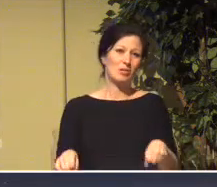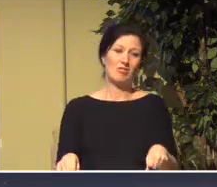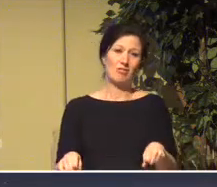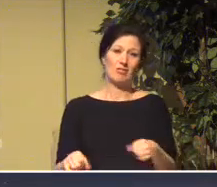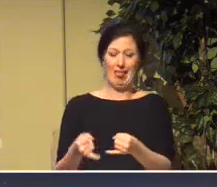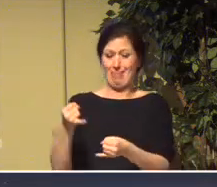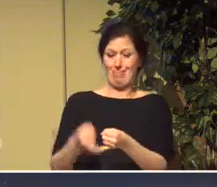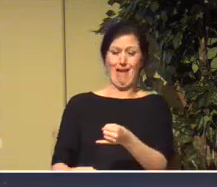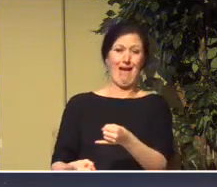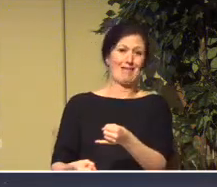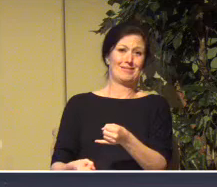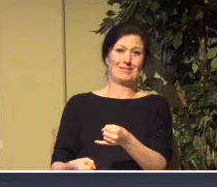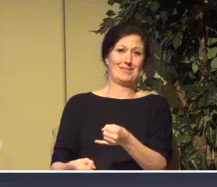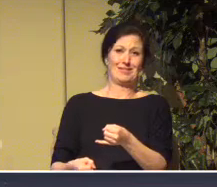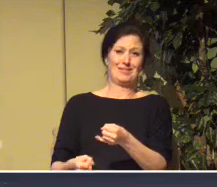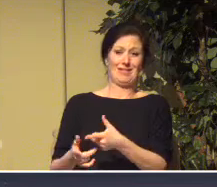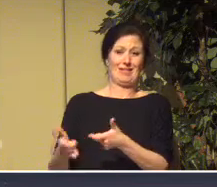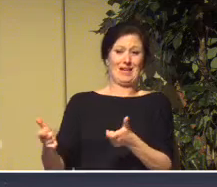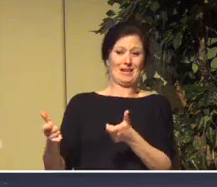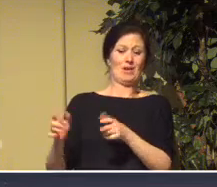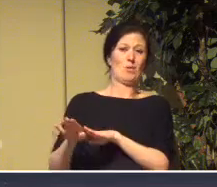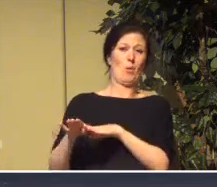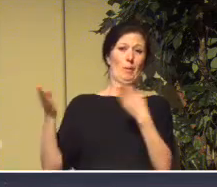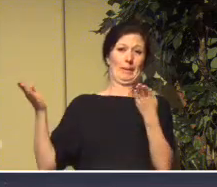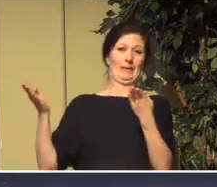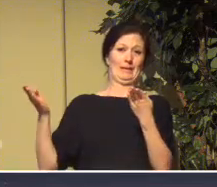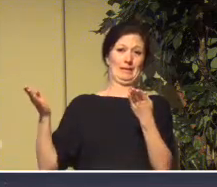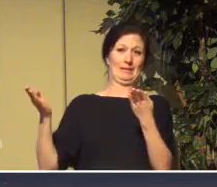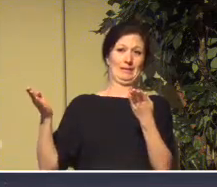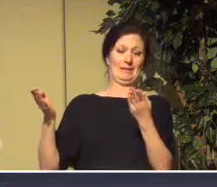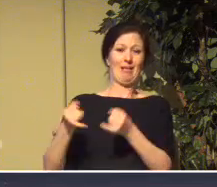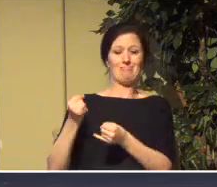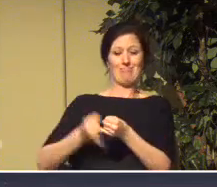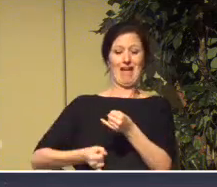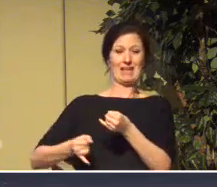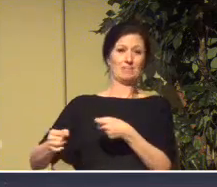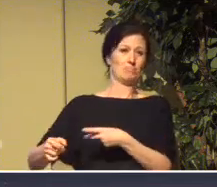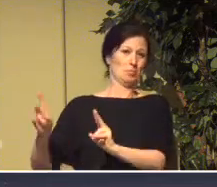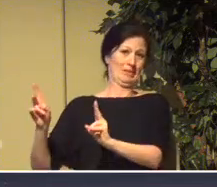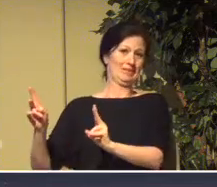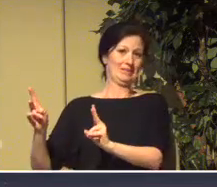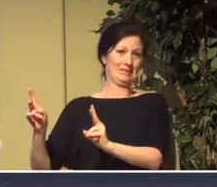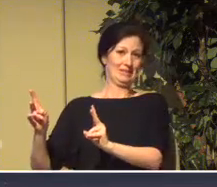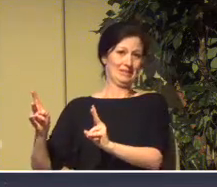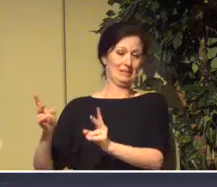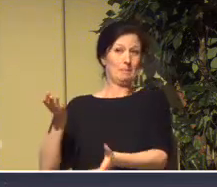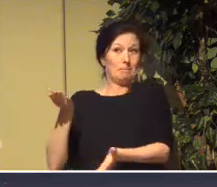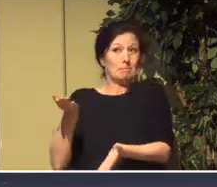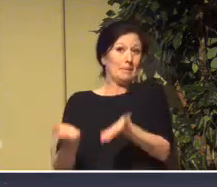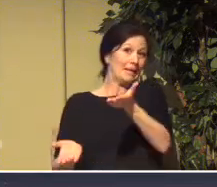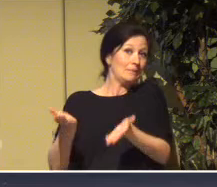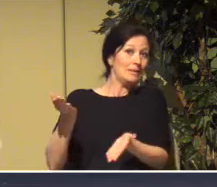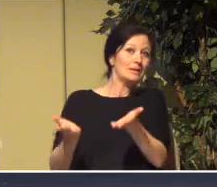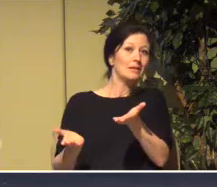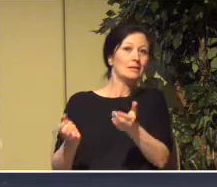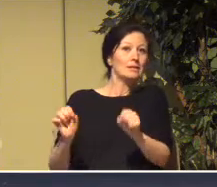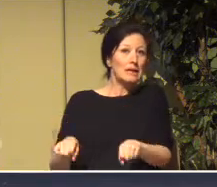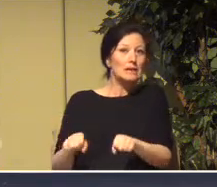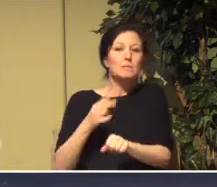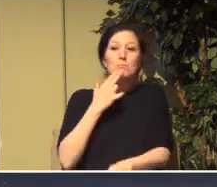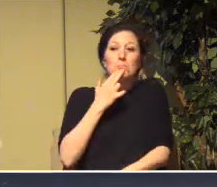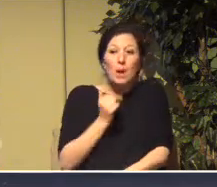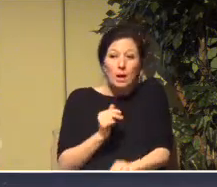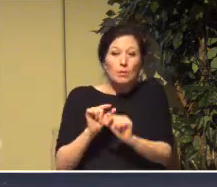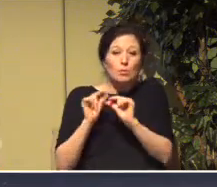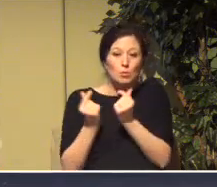the last things that are allowed again. There will probably be a progression. It may be that we can start small groups